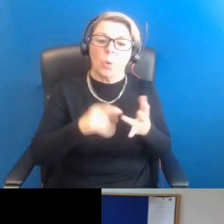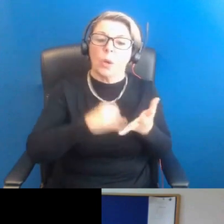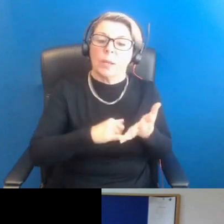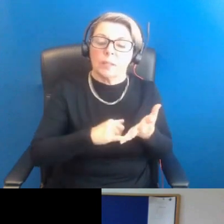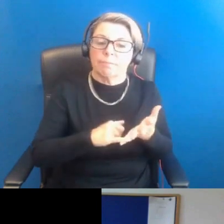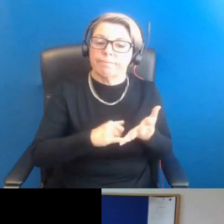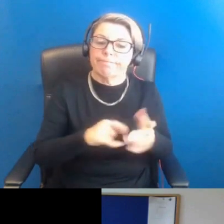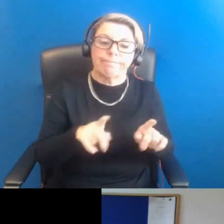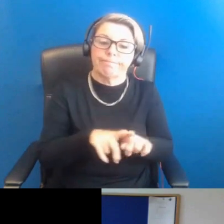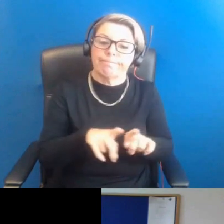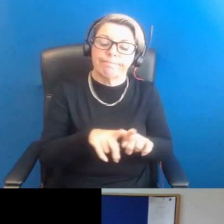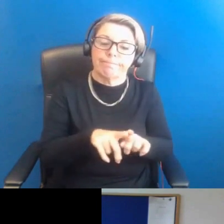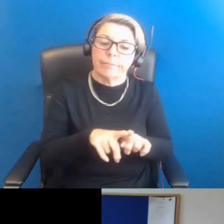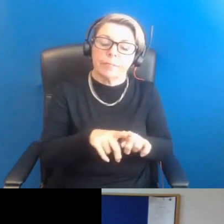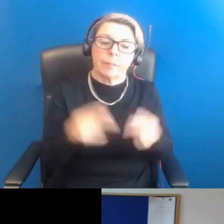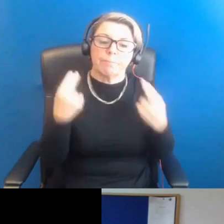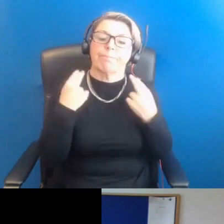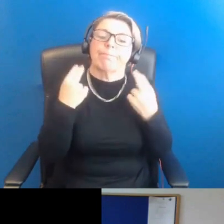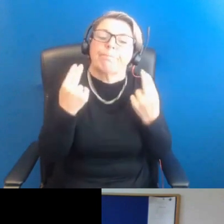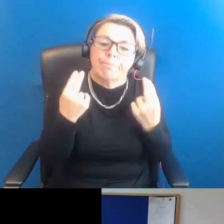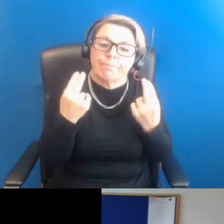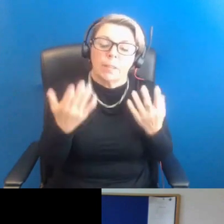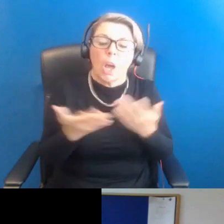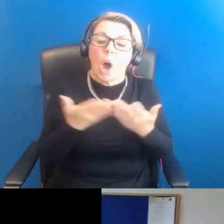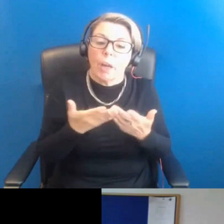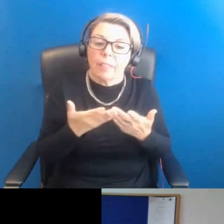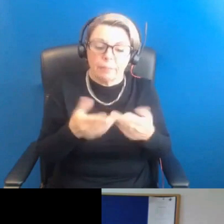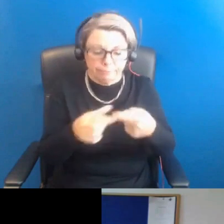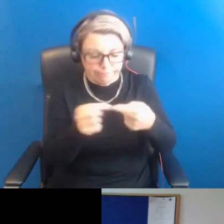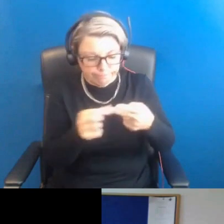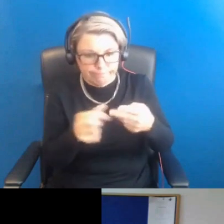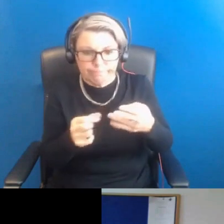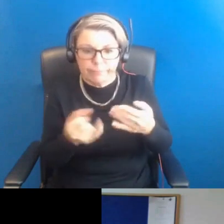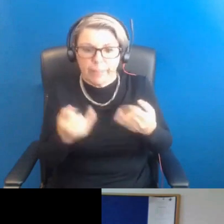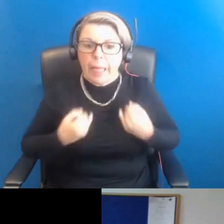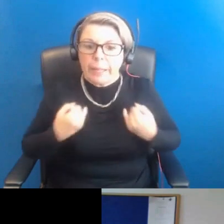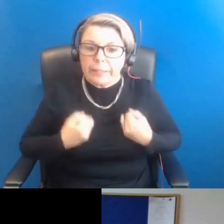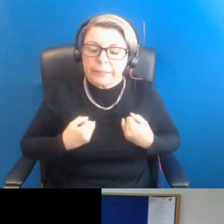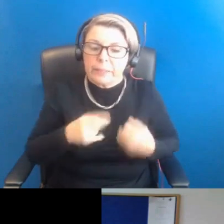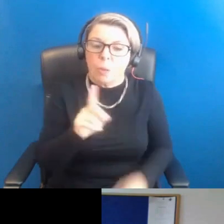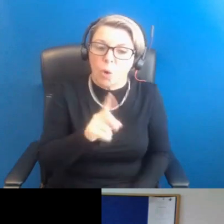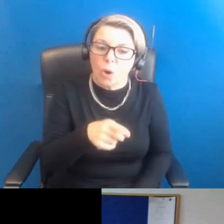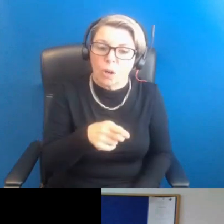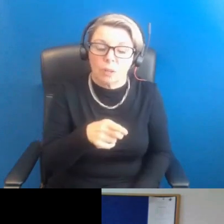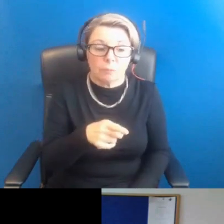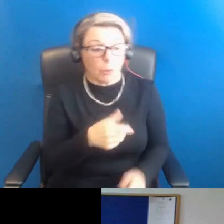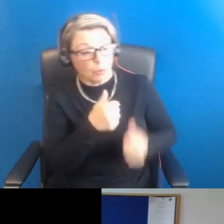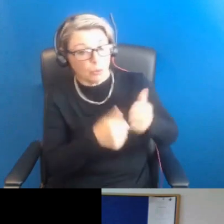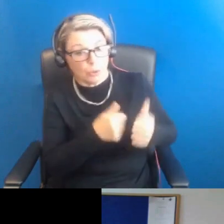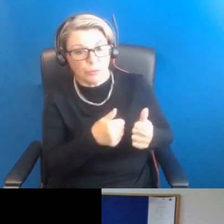voice that women with other conditions have. And I'm always congratulating the